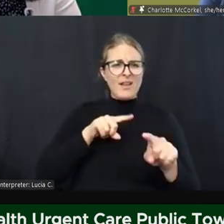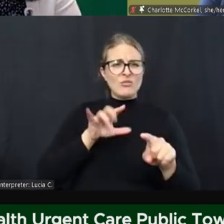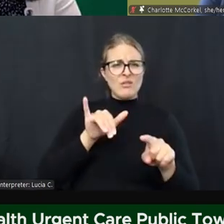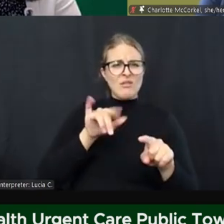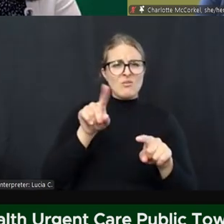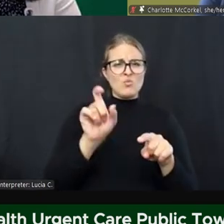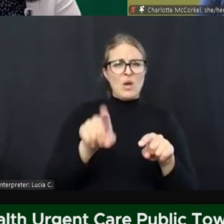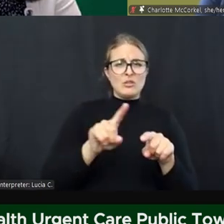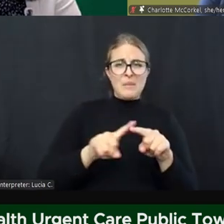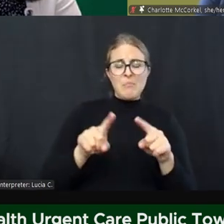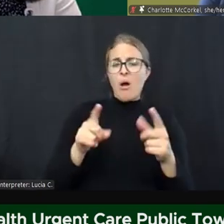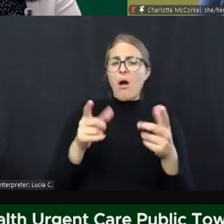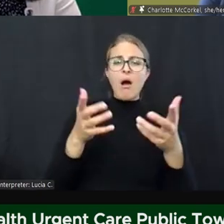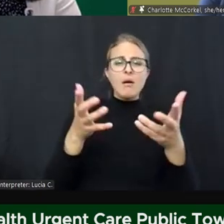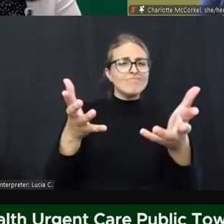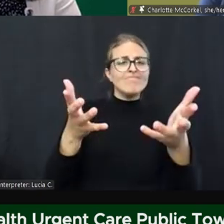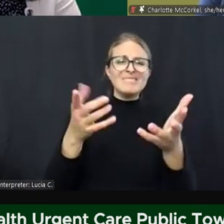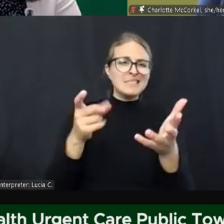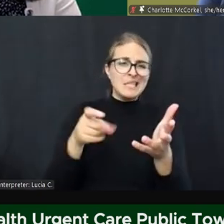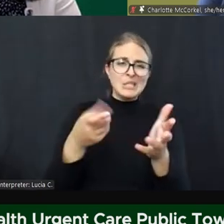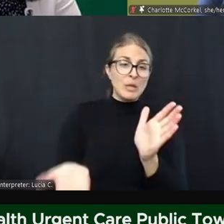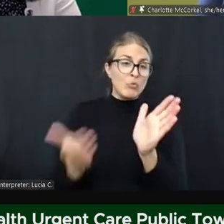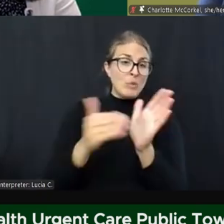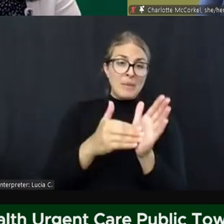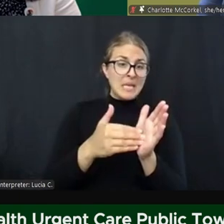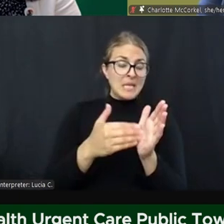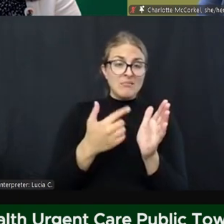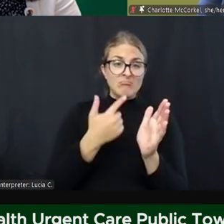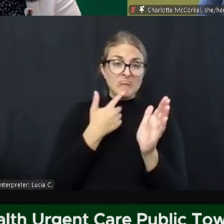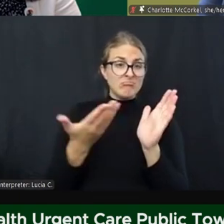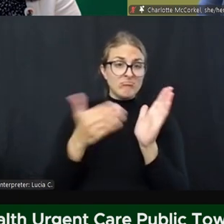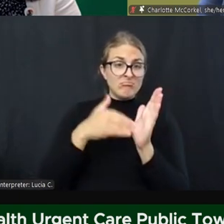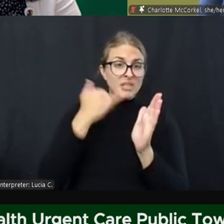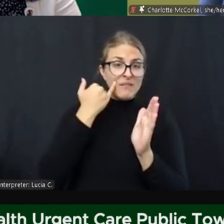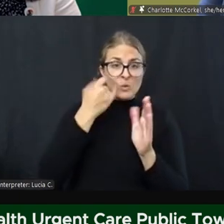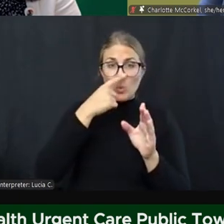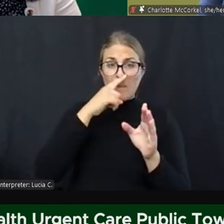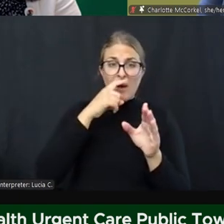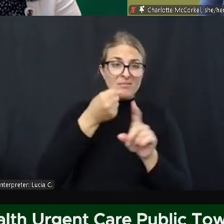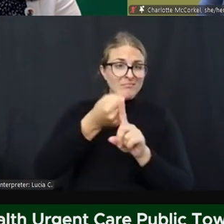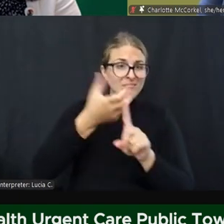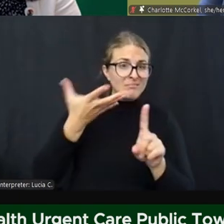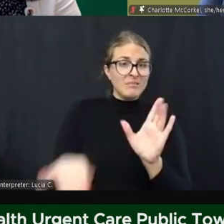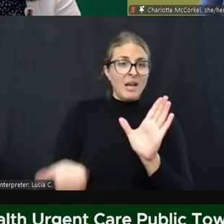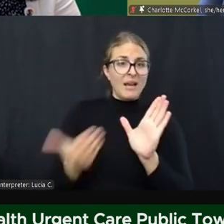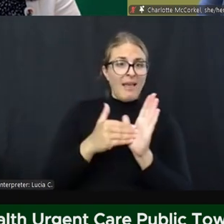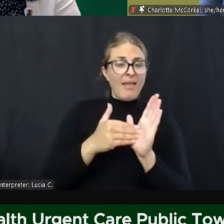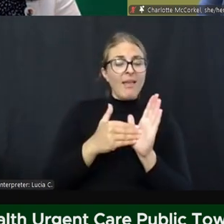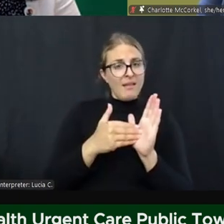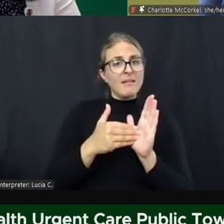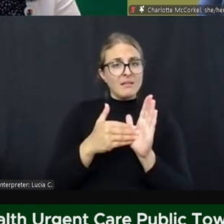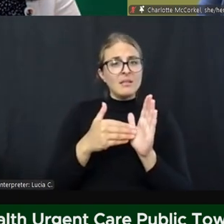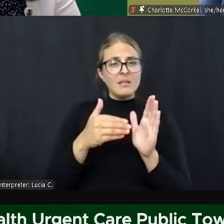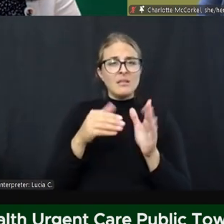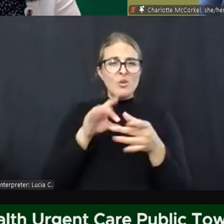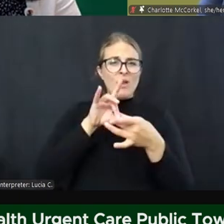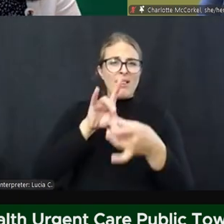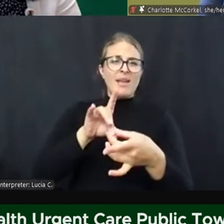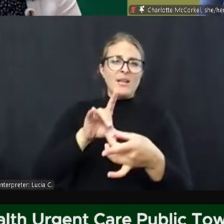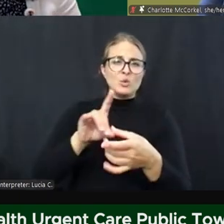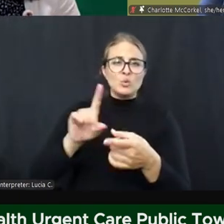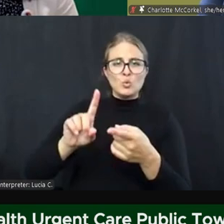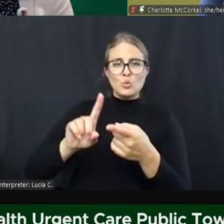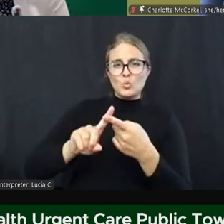just bears repeating if either one of you wouldn't mind speaking to it regarding guests